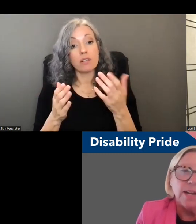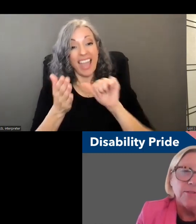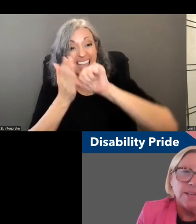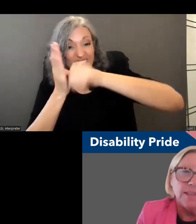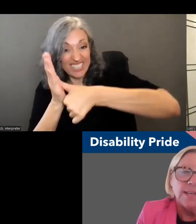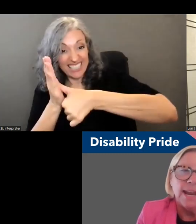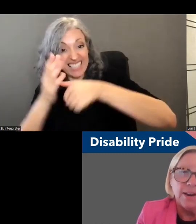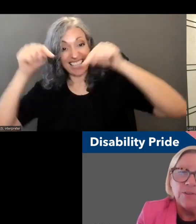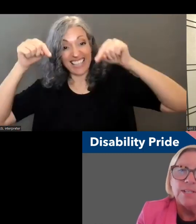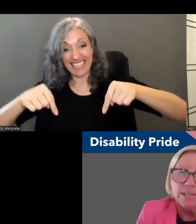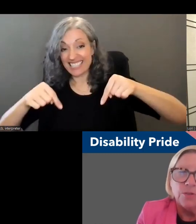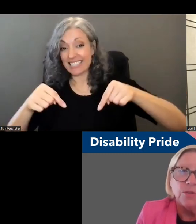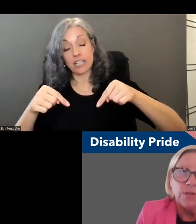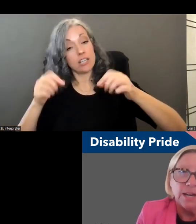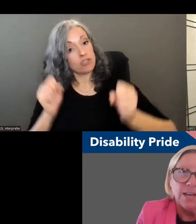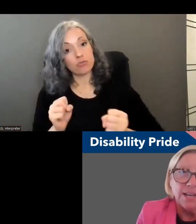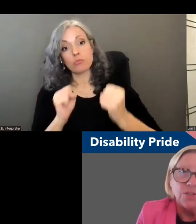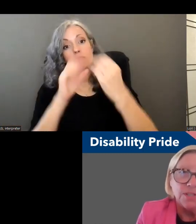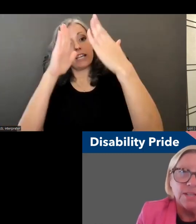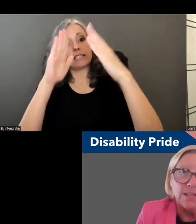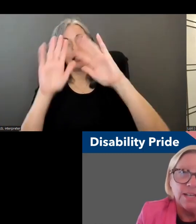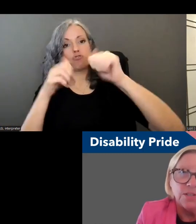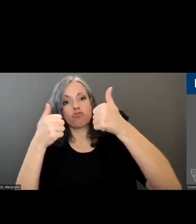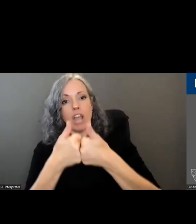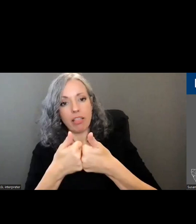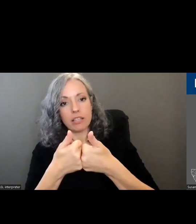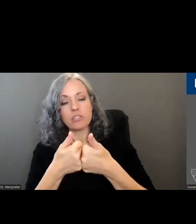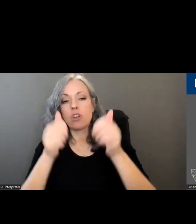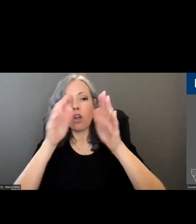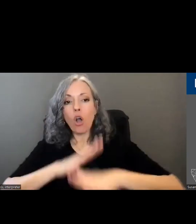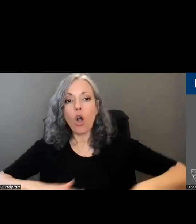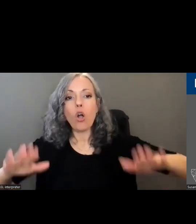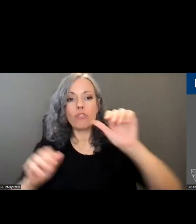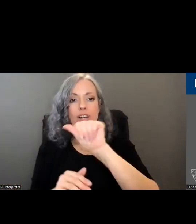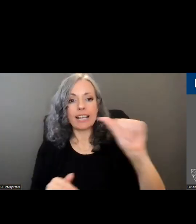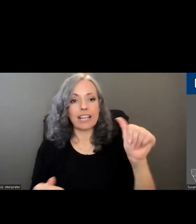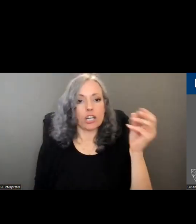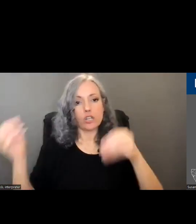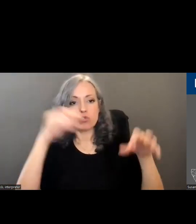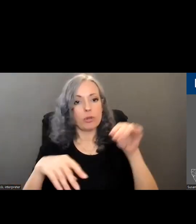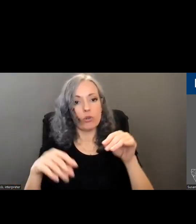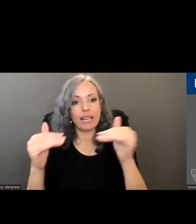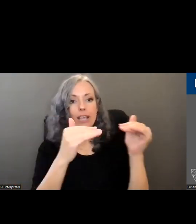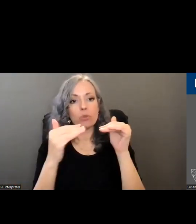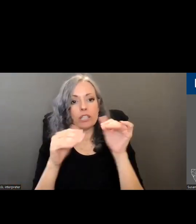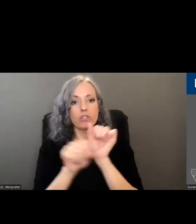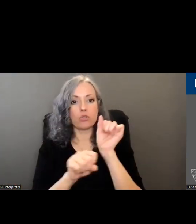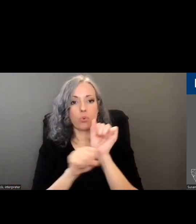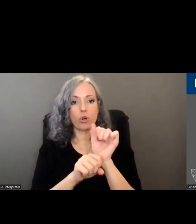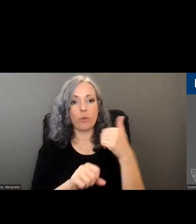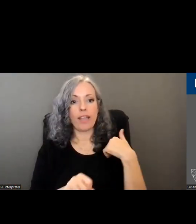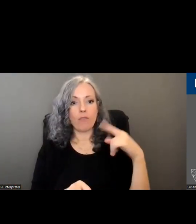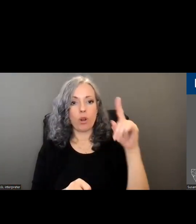this is quite a feat that every single area agency on aging contributed equally to this work and we have 100